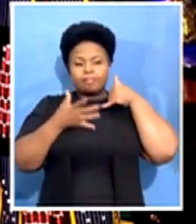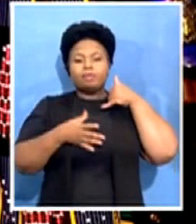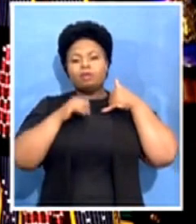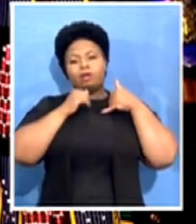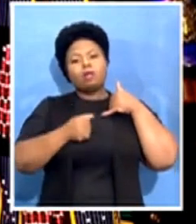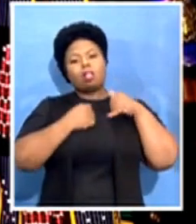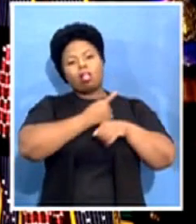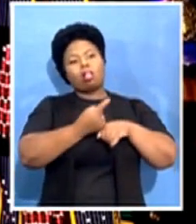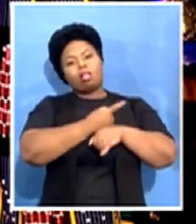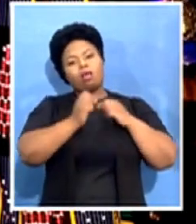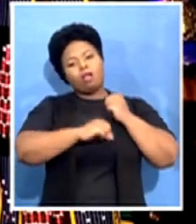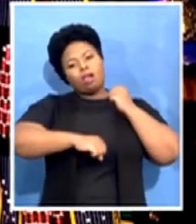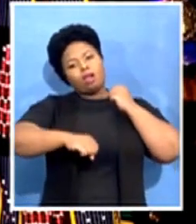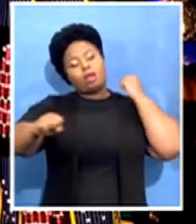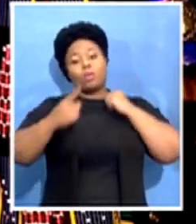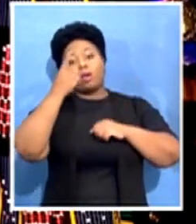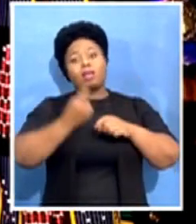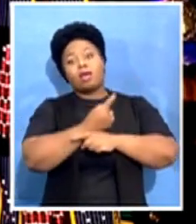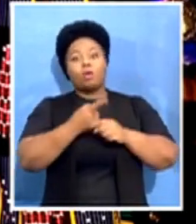of discussion.